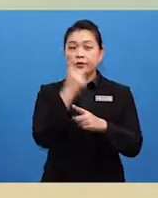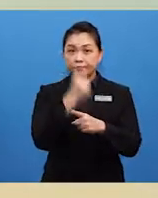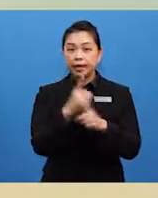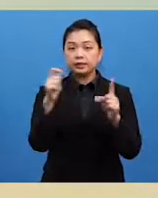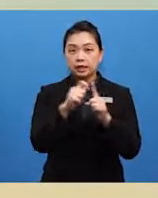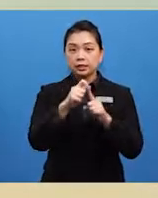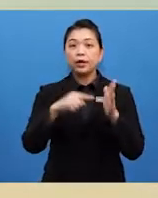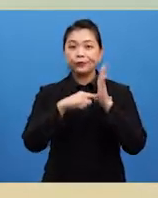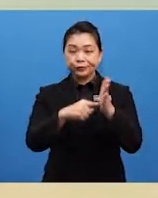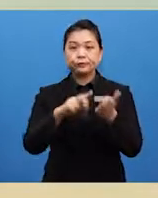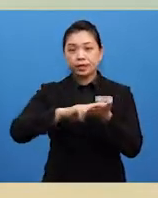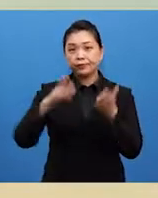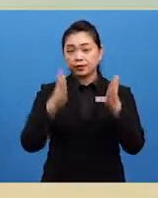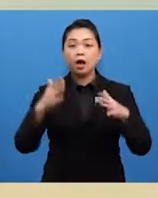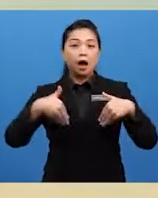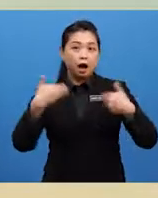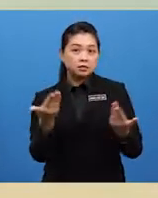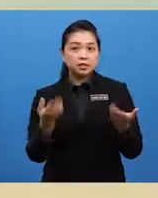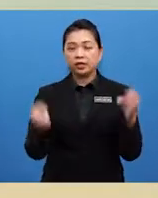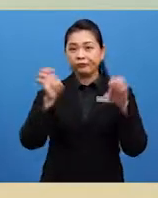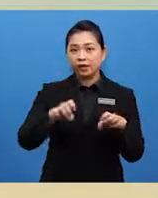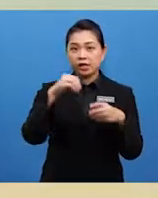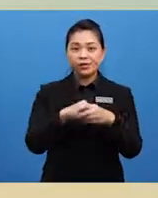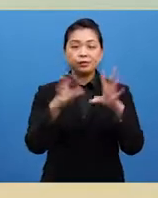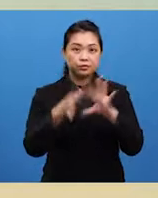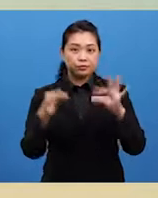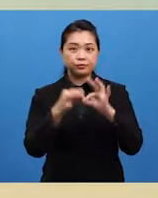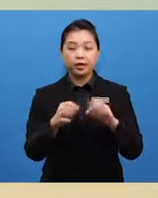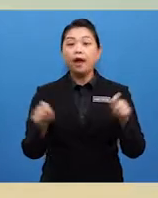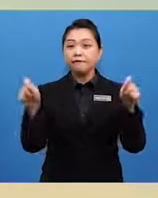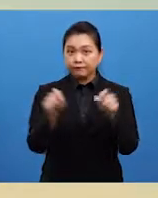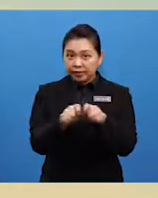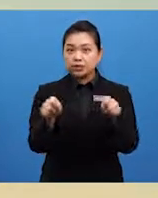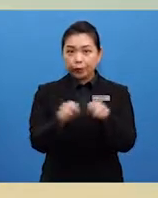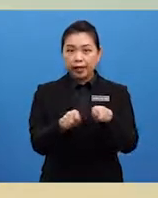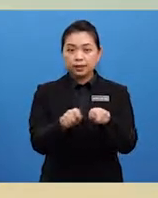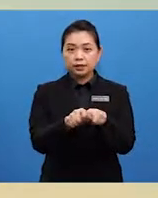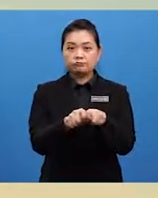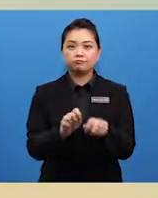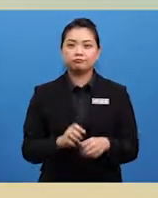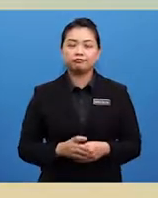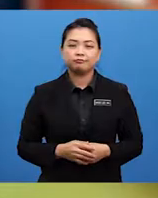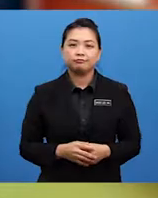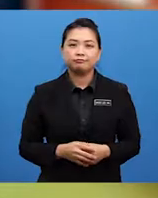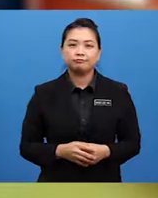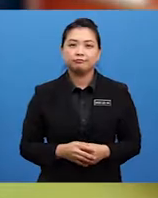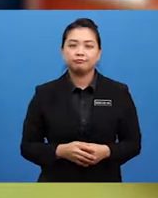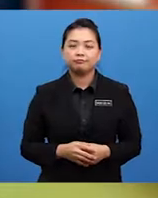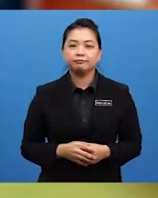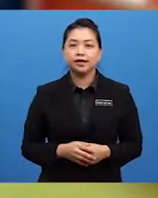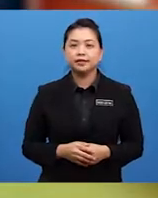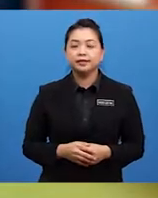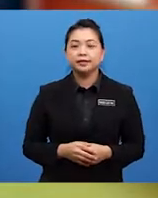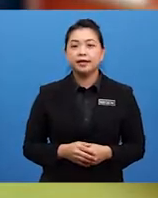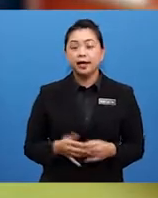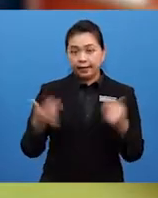the reader how the events in your story fit together. Here is the list